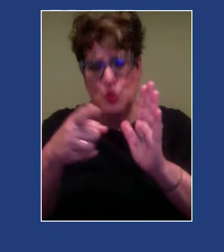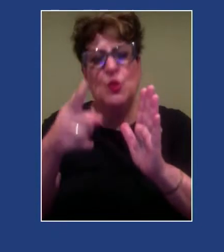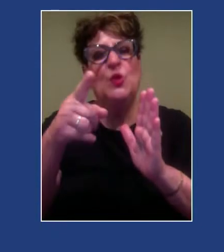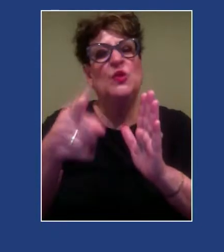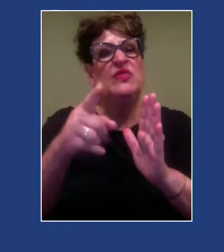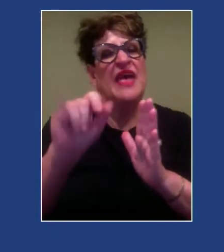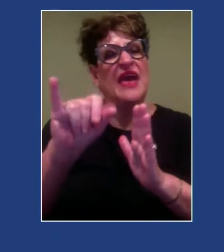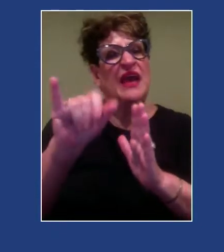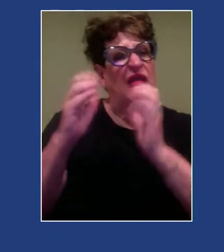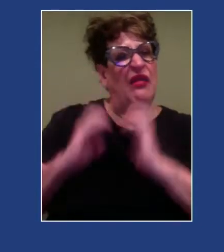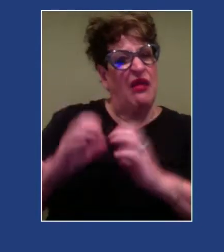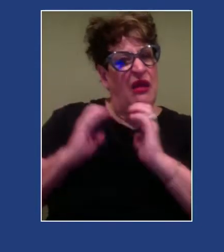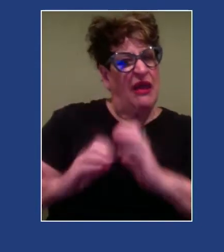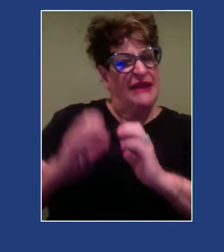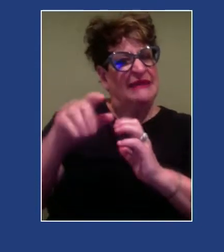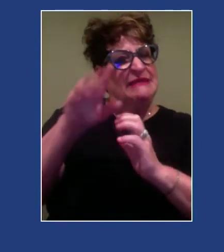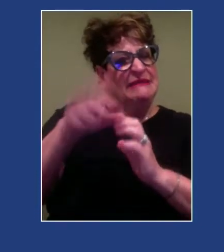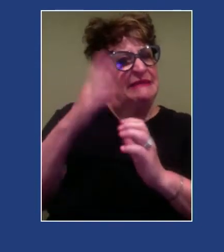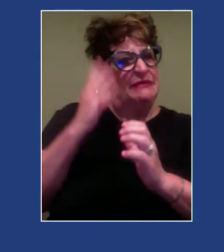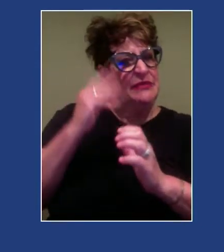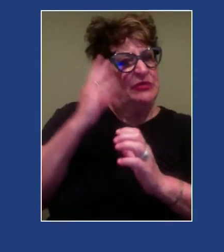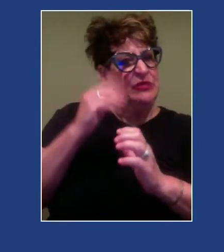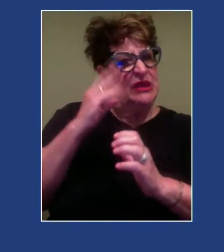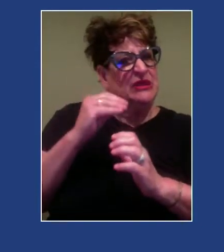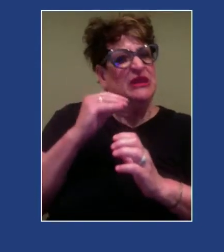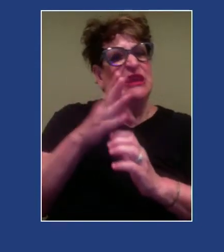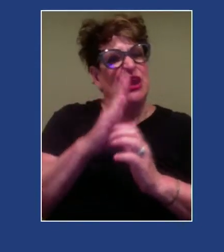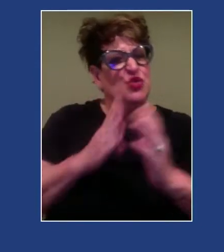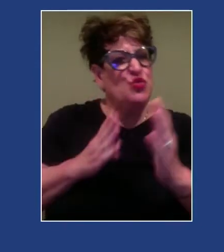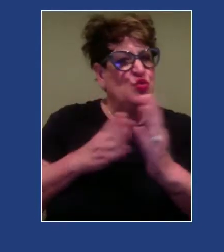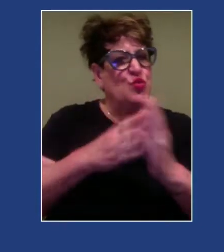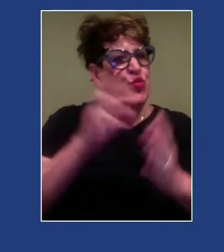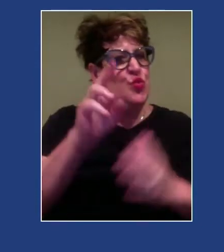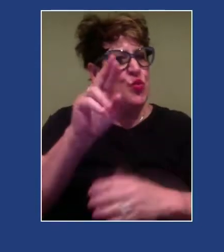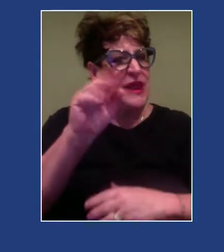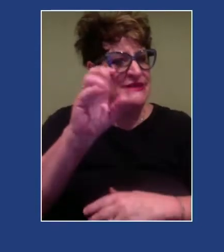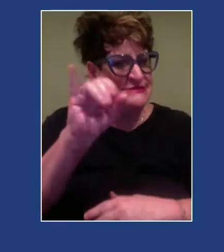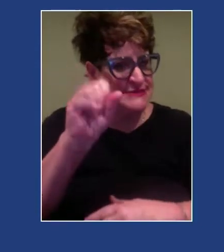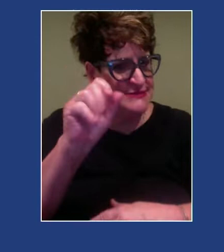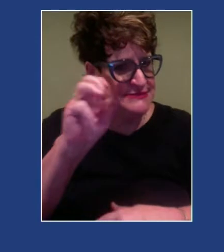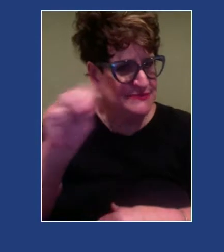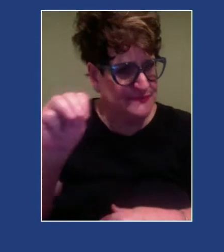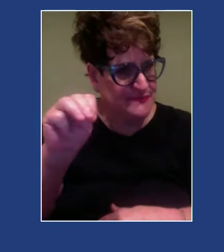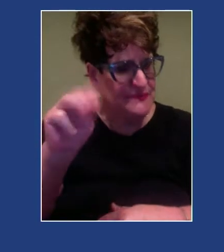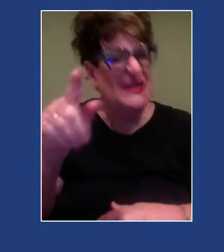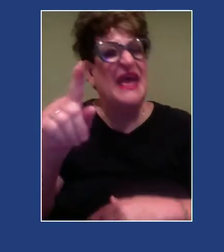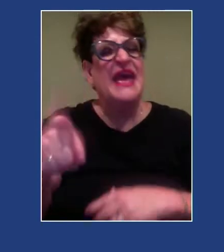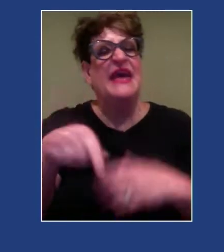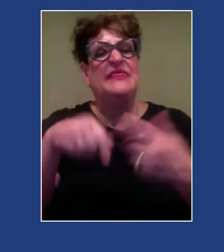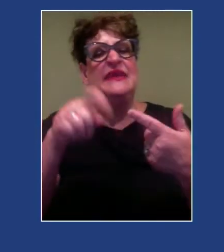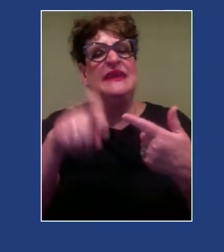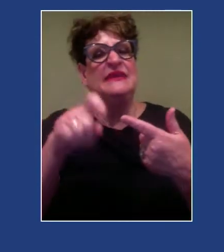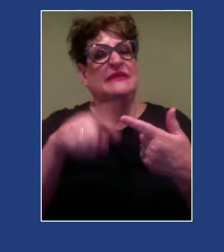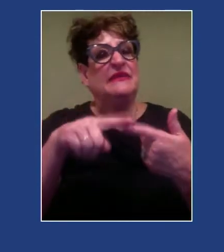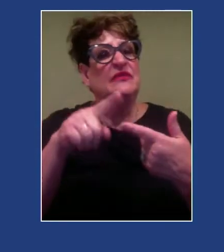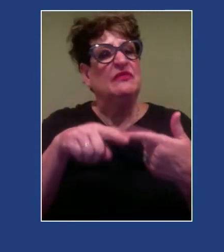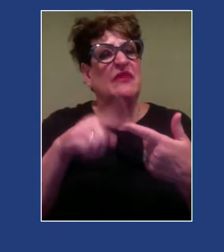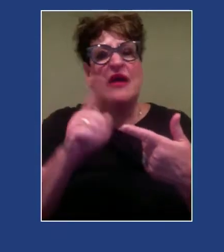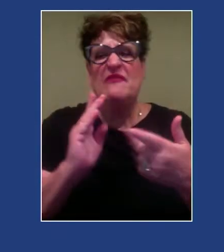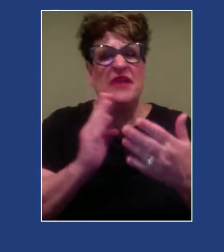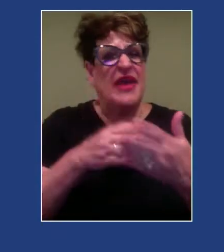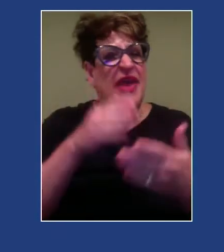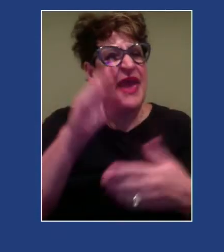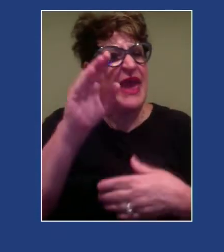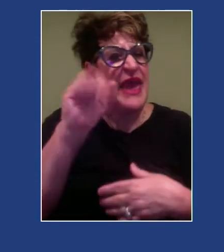oppression in our case conceptualizations of clients. We're going to talk about the necessity of applying an anti-racist therapeutic